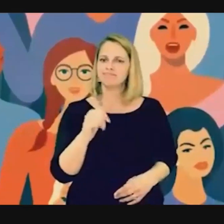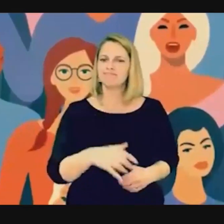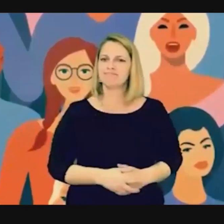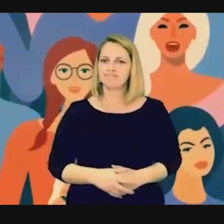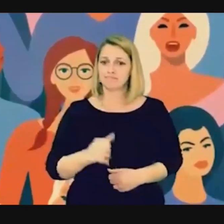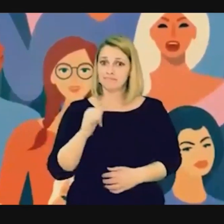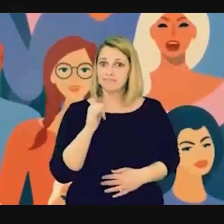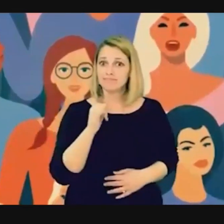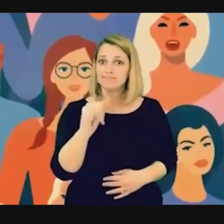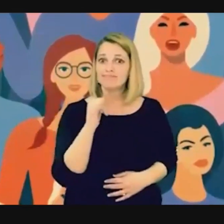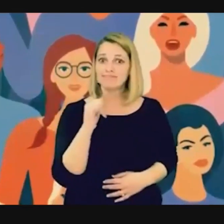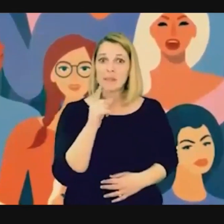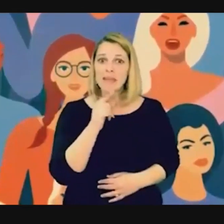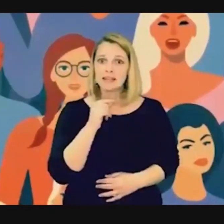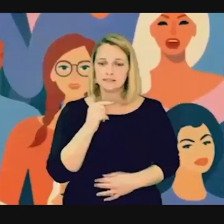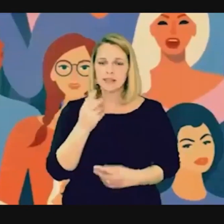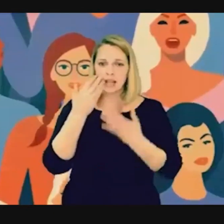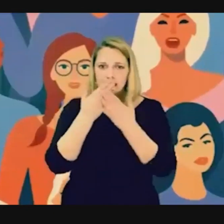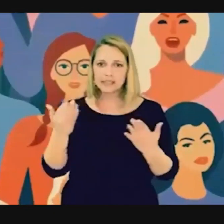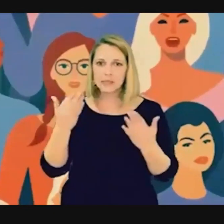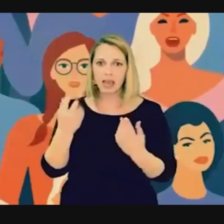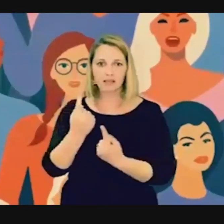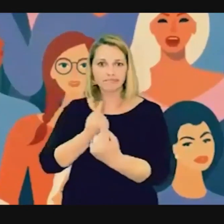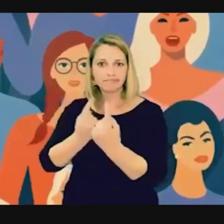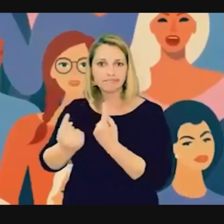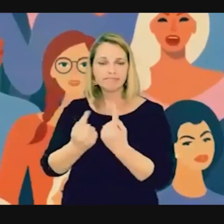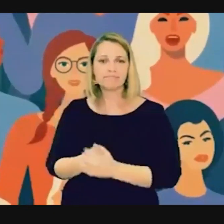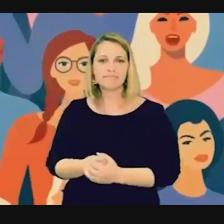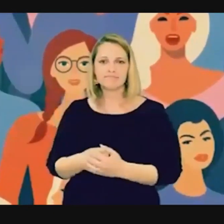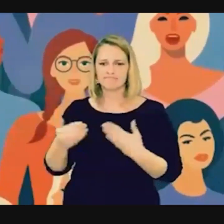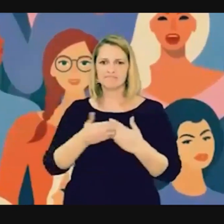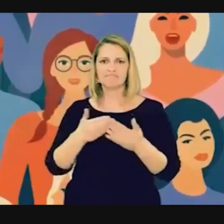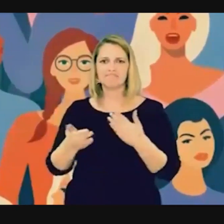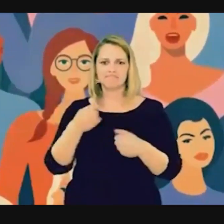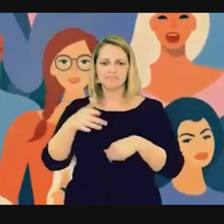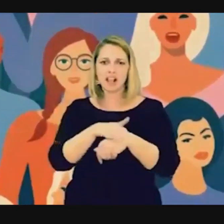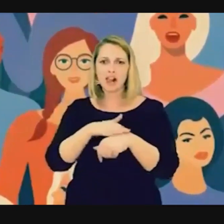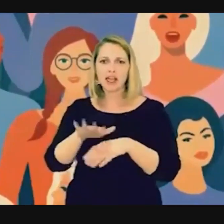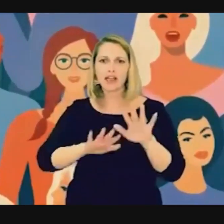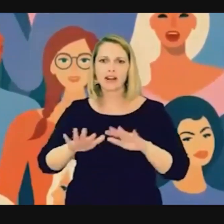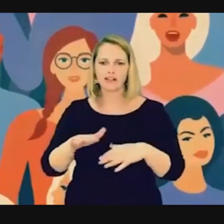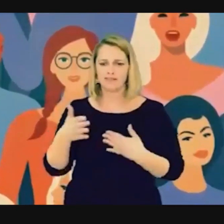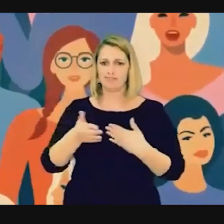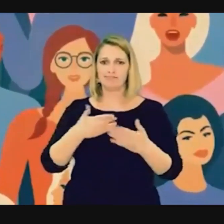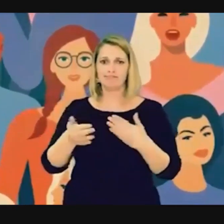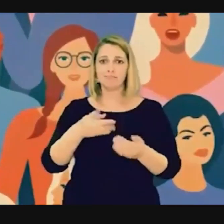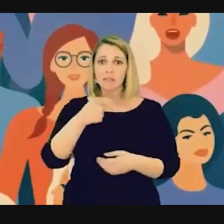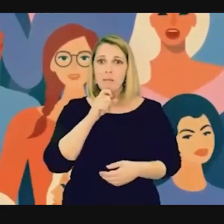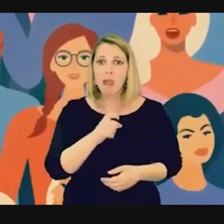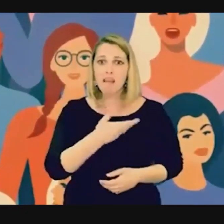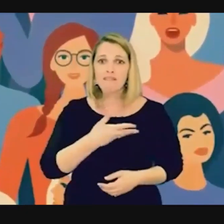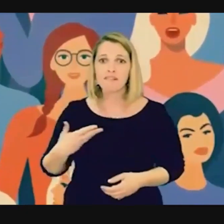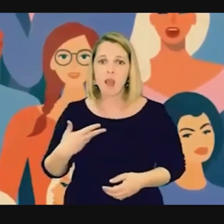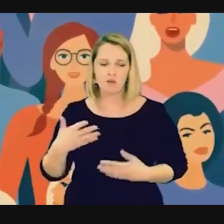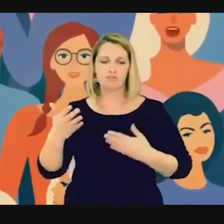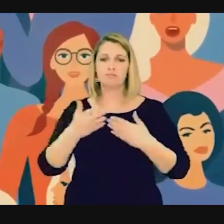but before I'm a woman I'm a human just like you we respect each other it doesn't matter